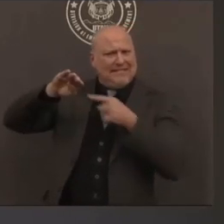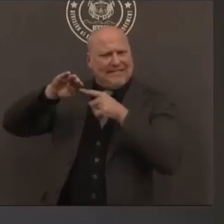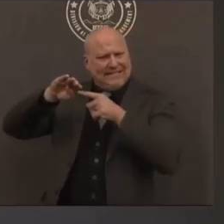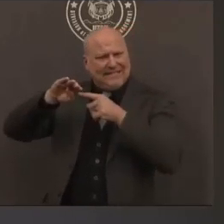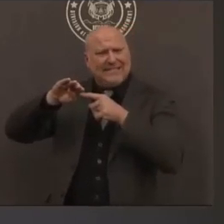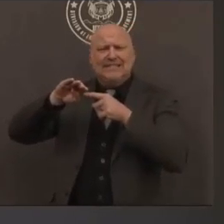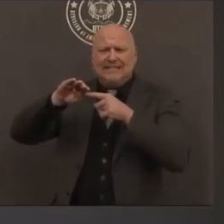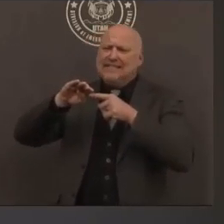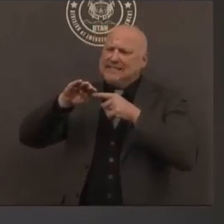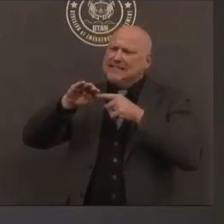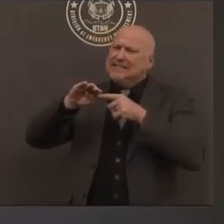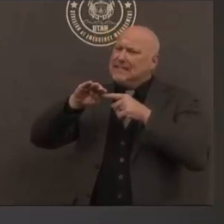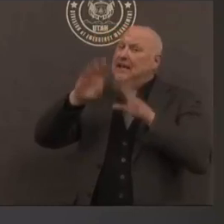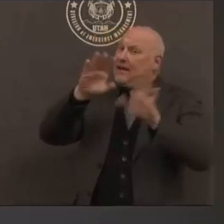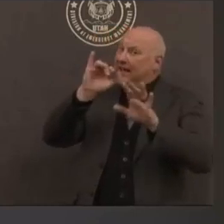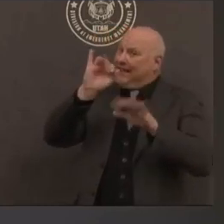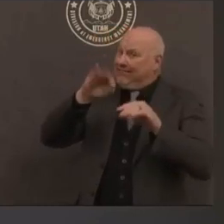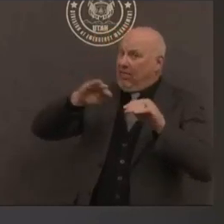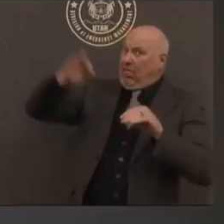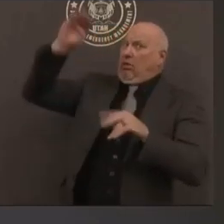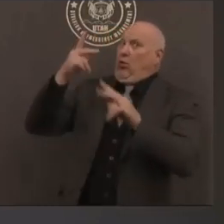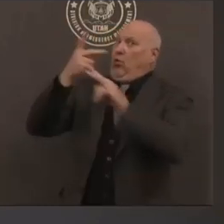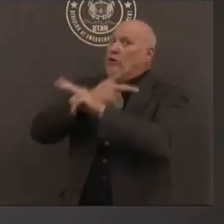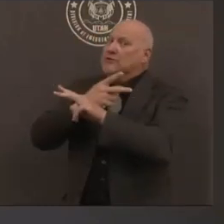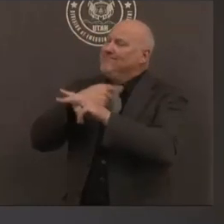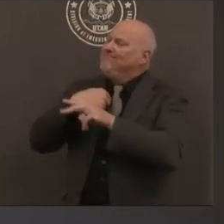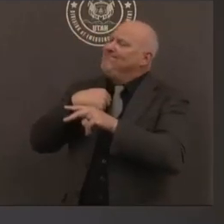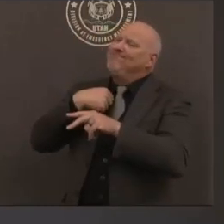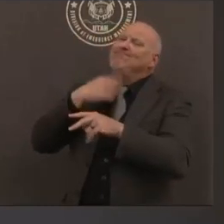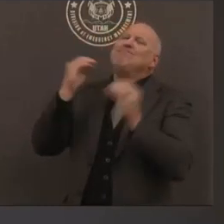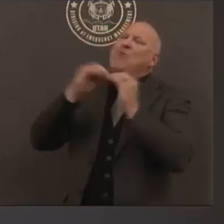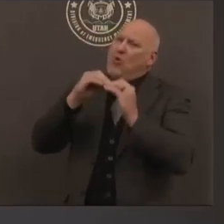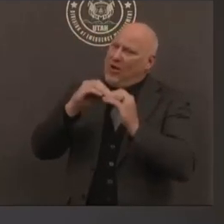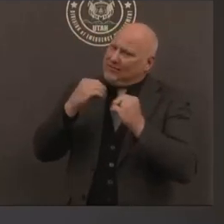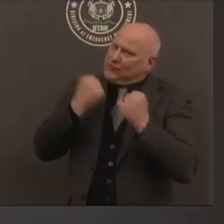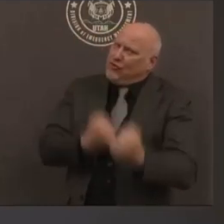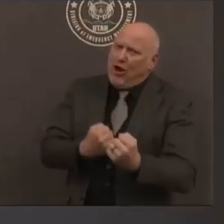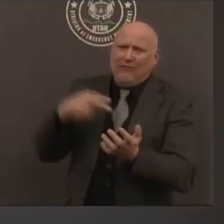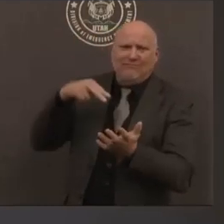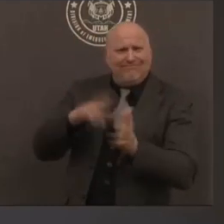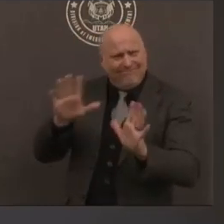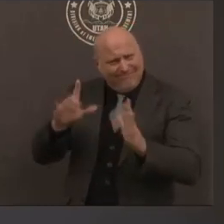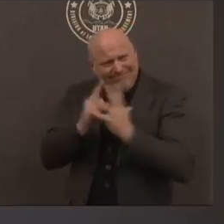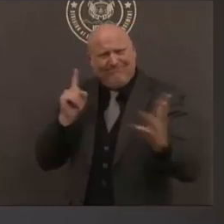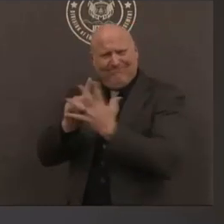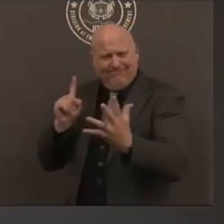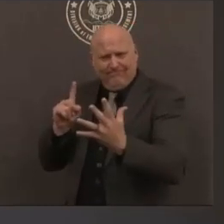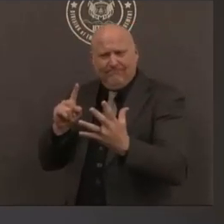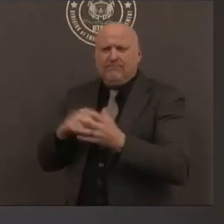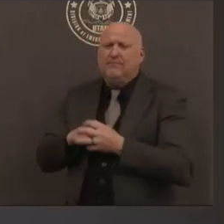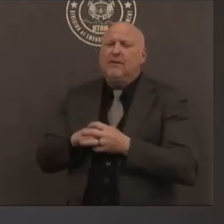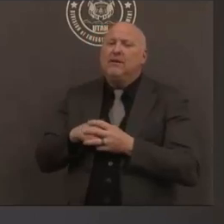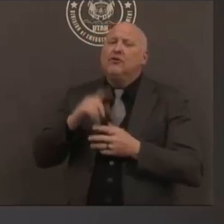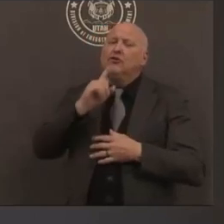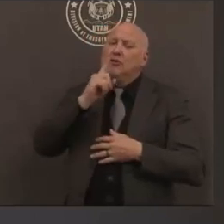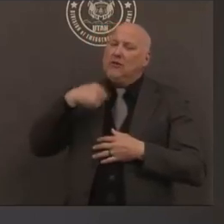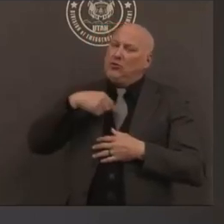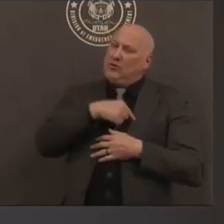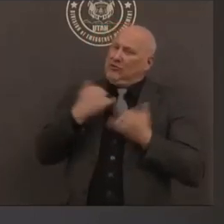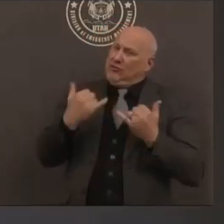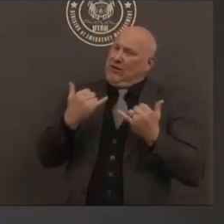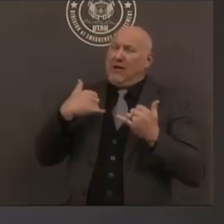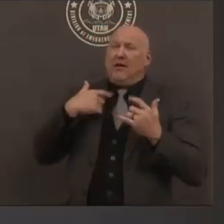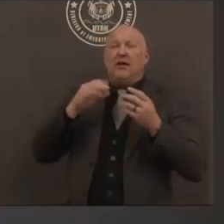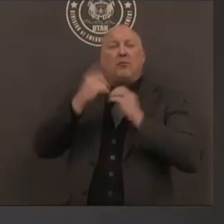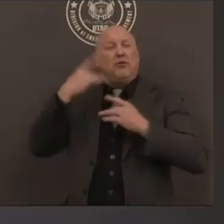distancing restrictions again to ensure that we can save our hospital systems as well as keeping